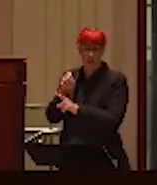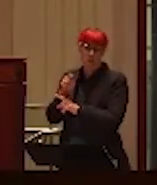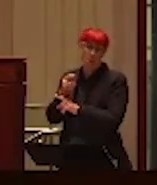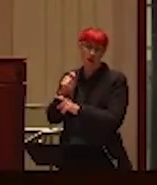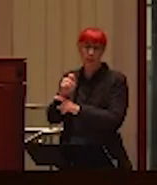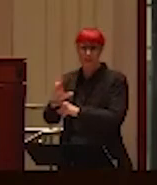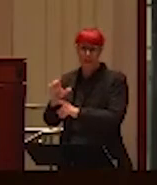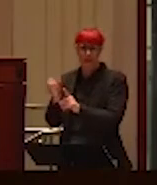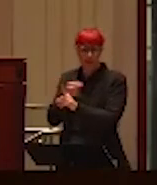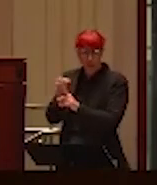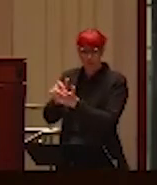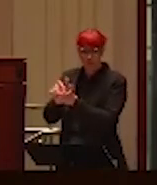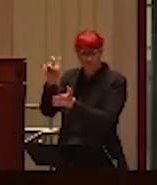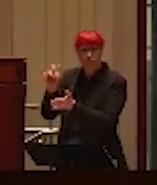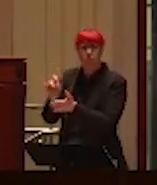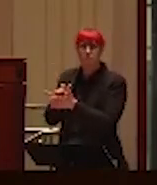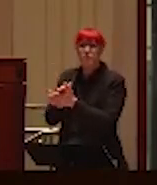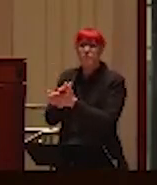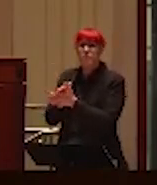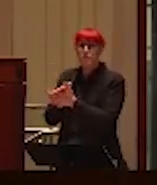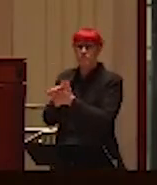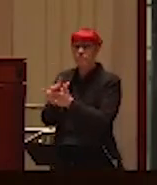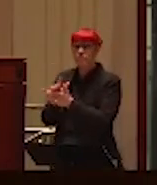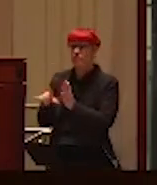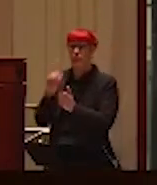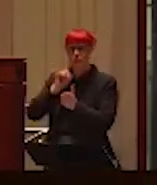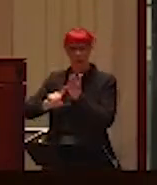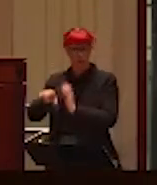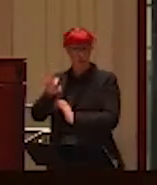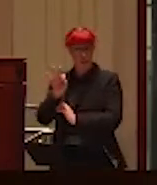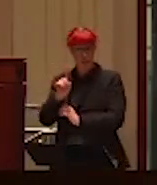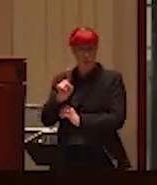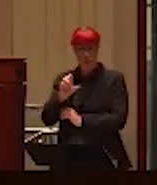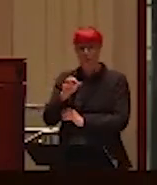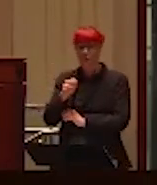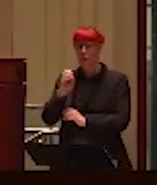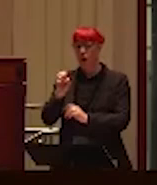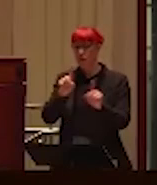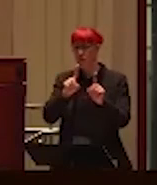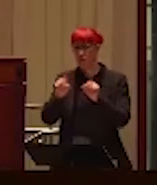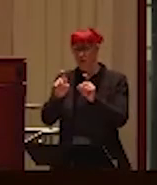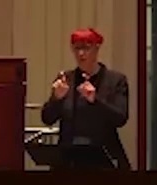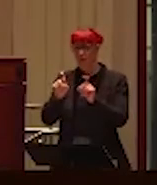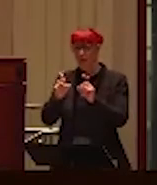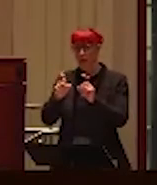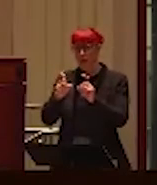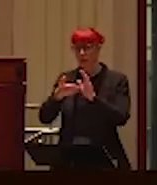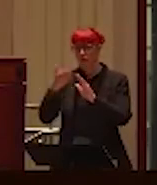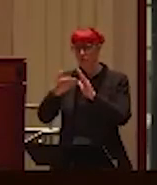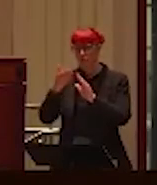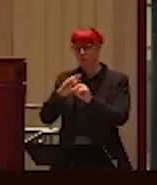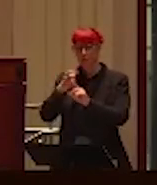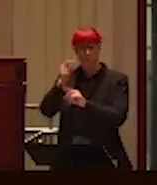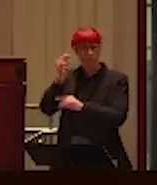surveys, crime surveys that are done by the Canadian government. So, if we just take 3% of, you know,